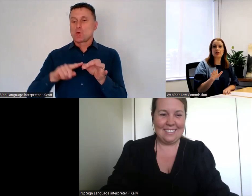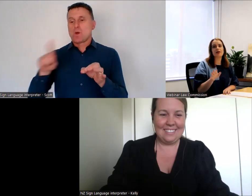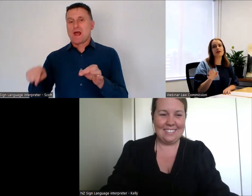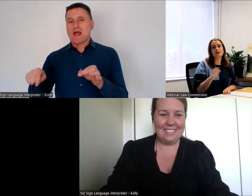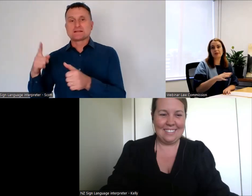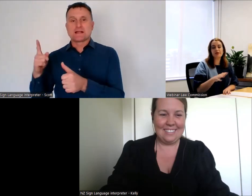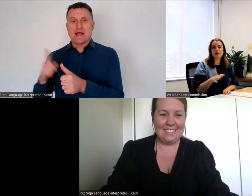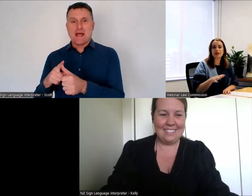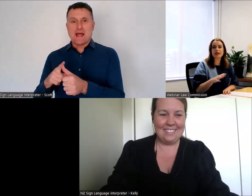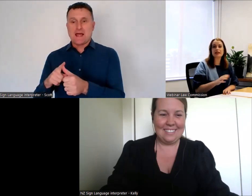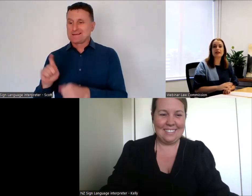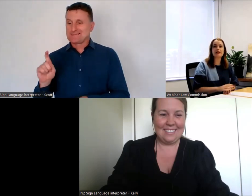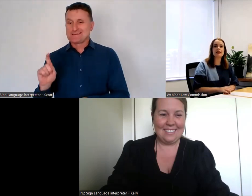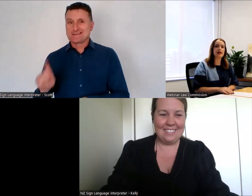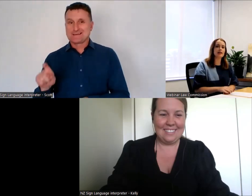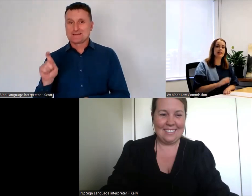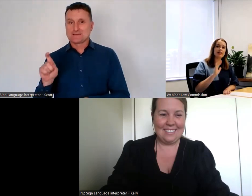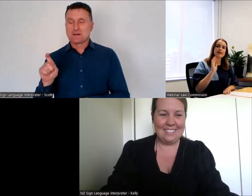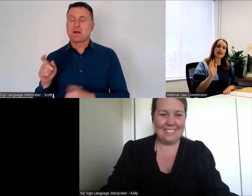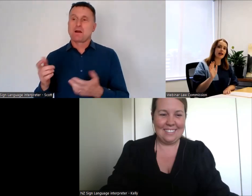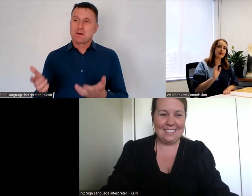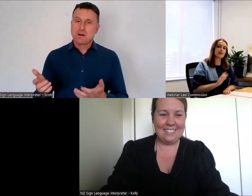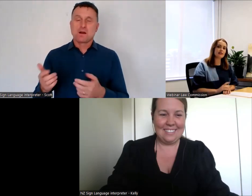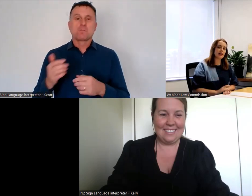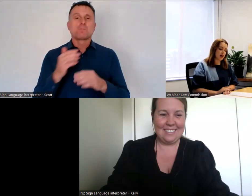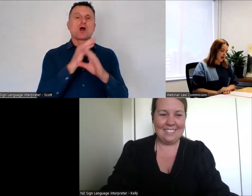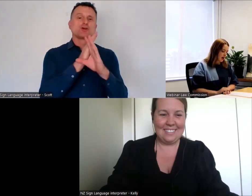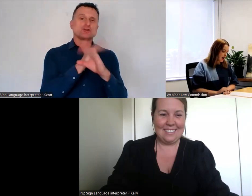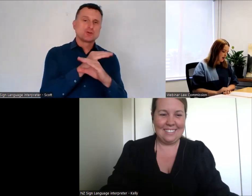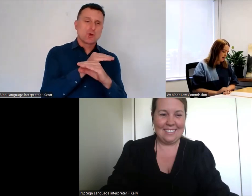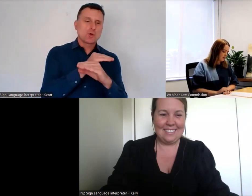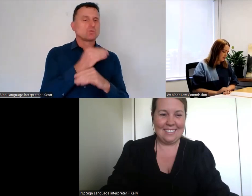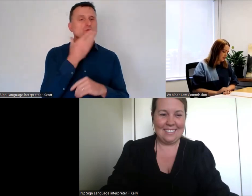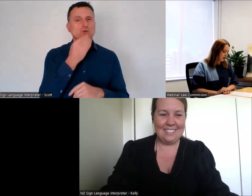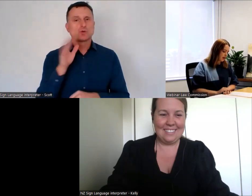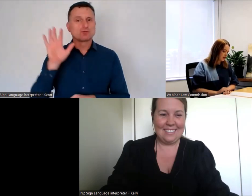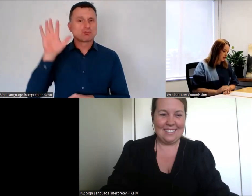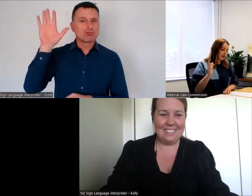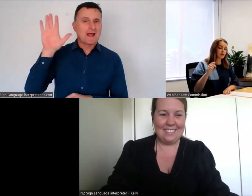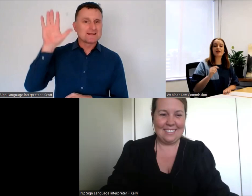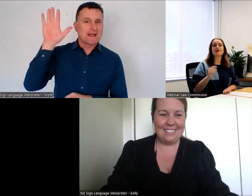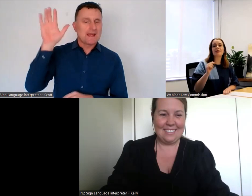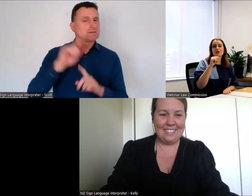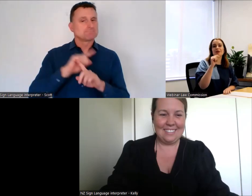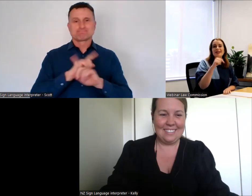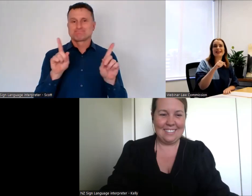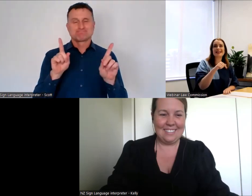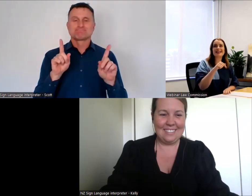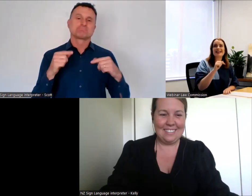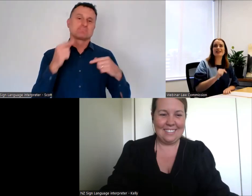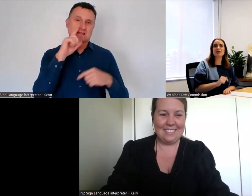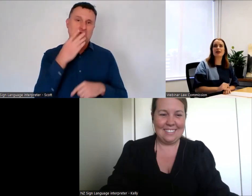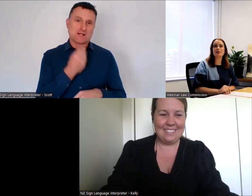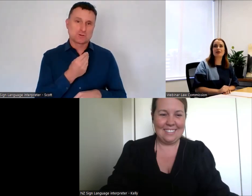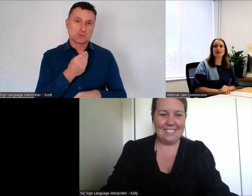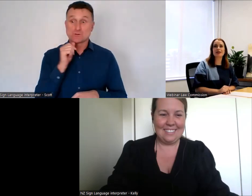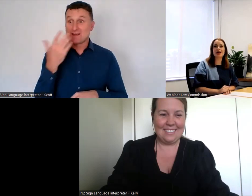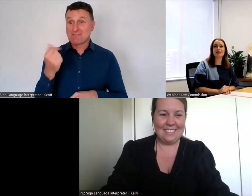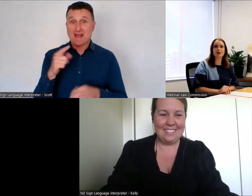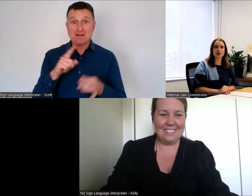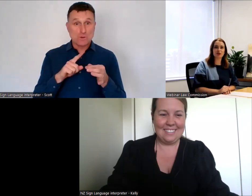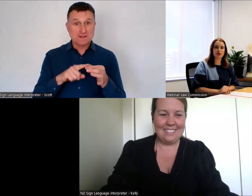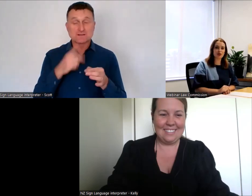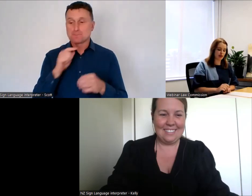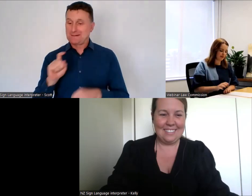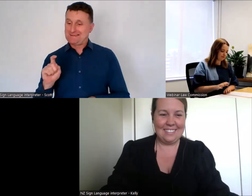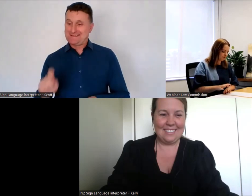using the other Zoom functionality like raising hands. So if you do have a question, make sure to click that Q&A button